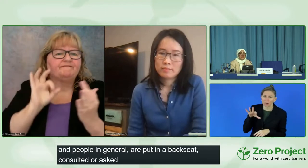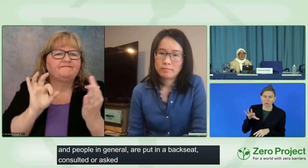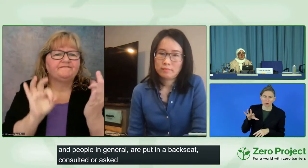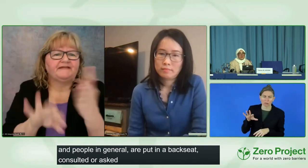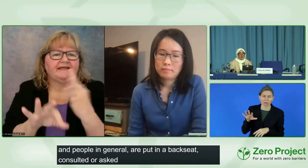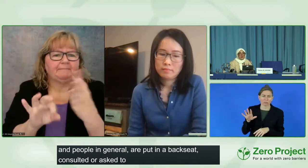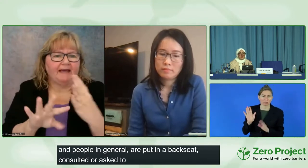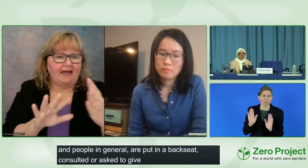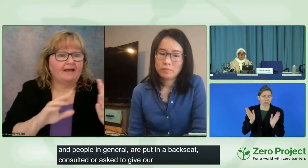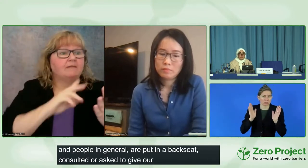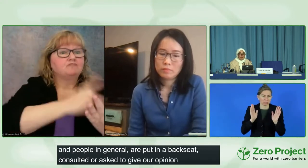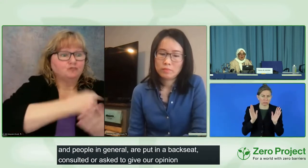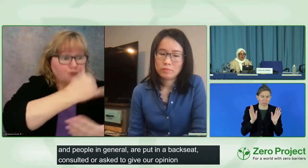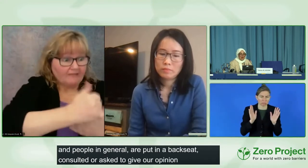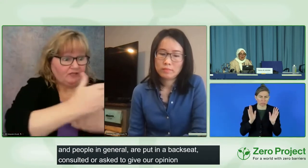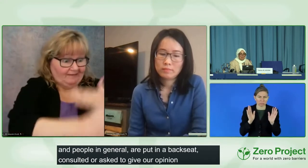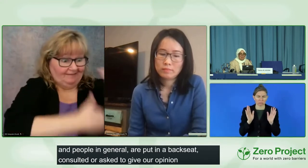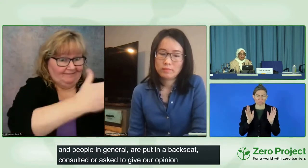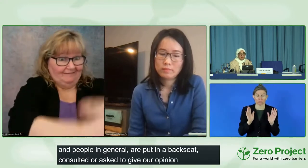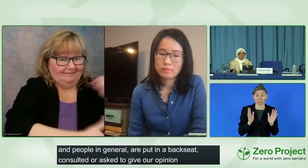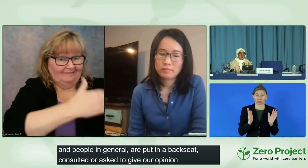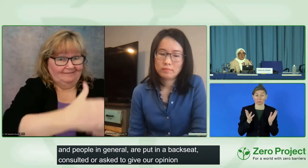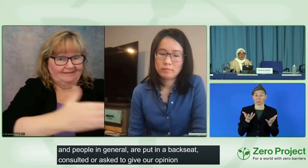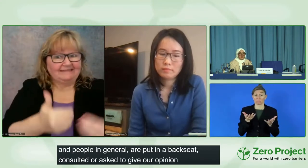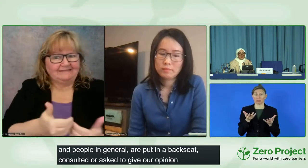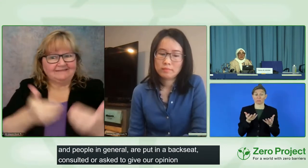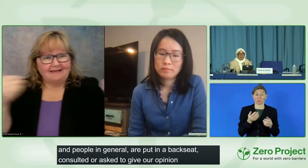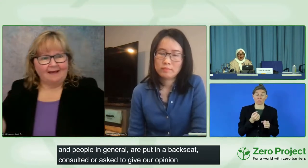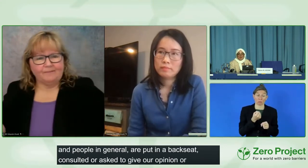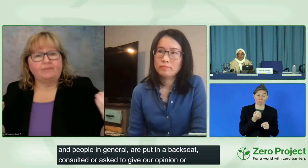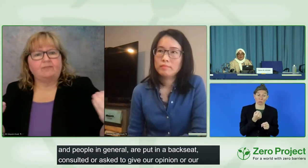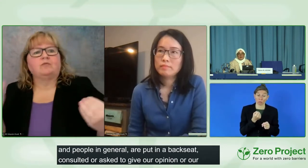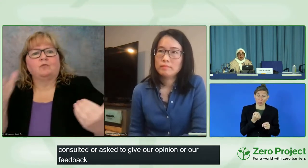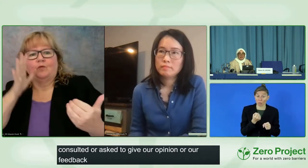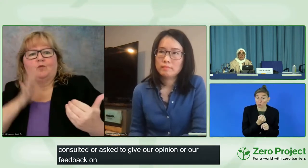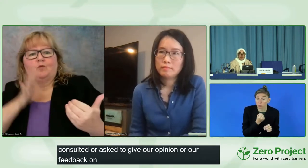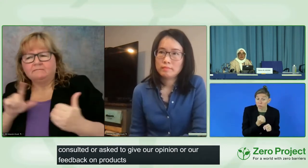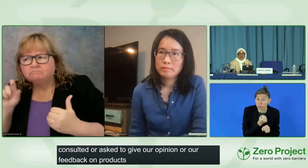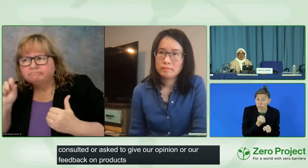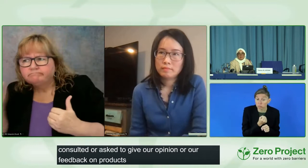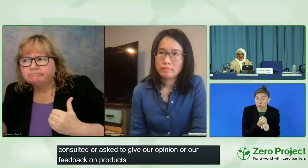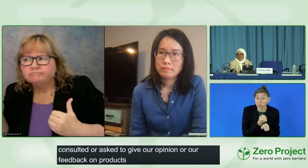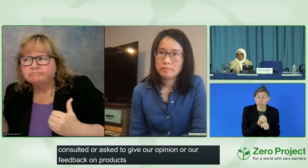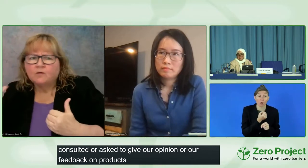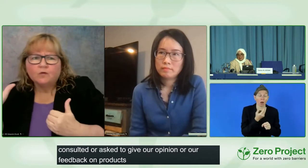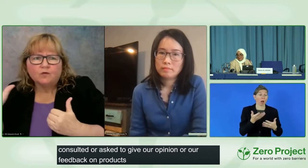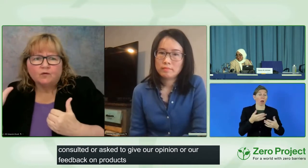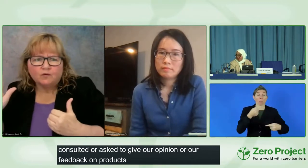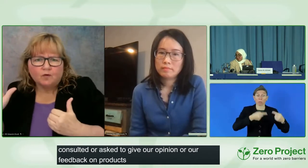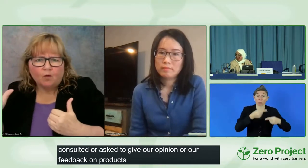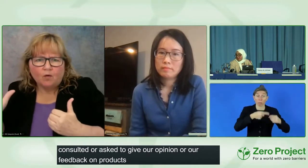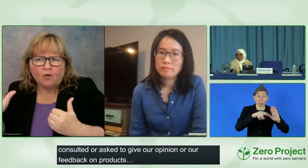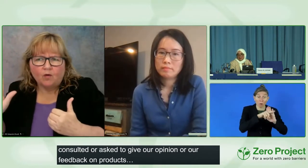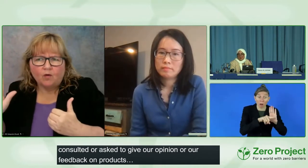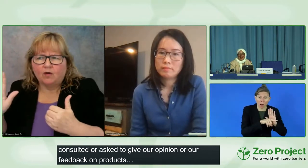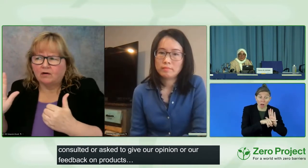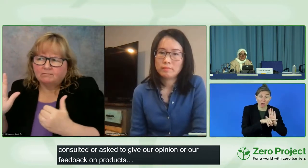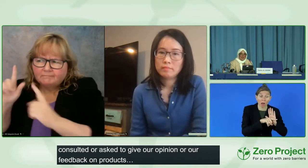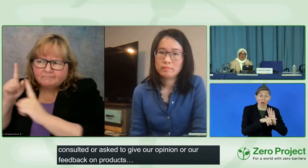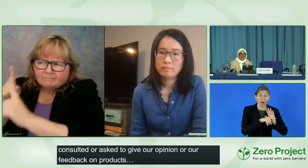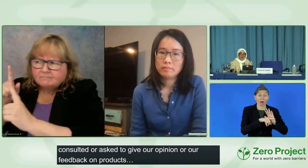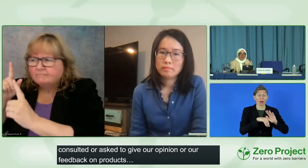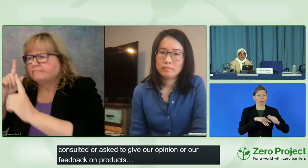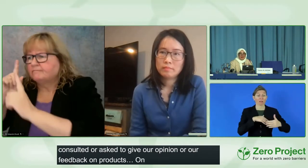products and policies rather than being in the forefront. And